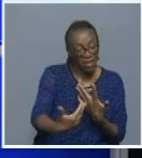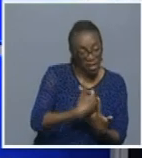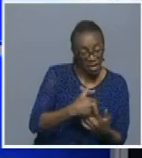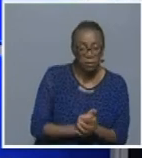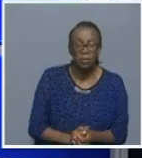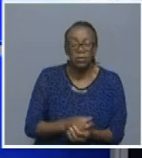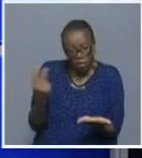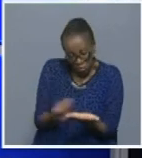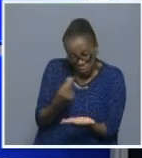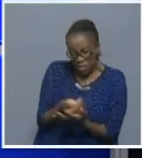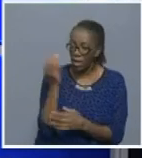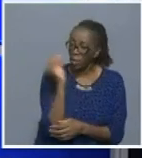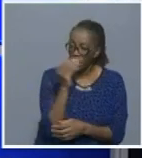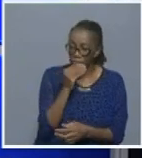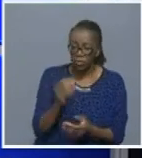the border?